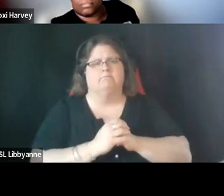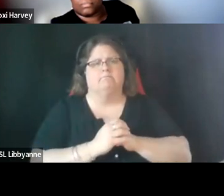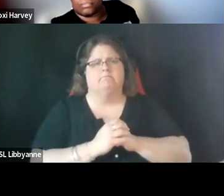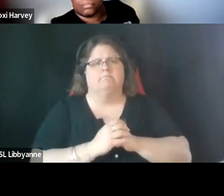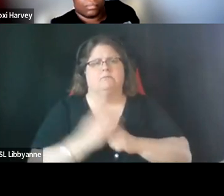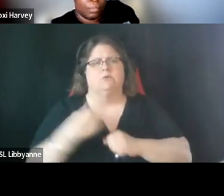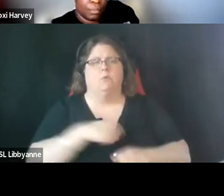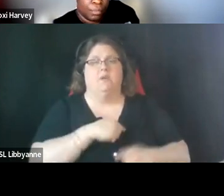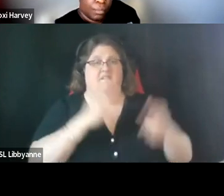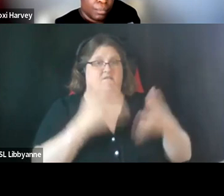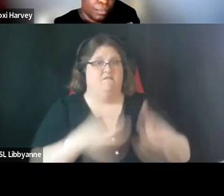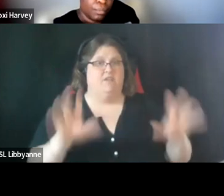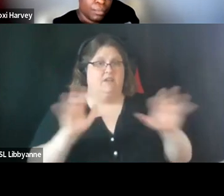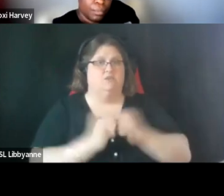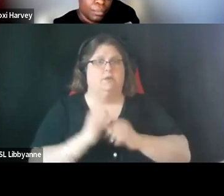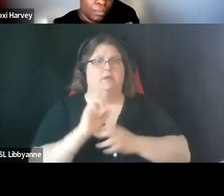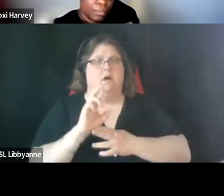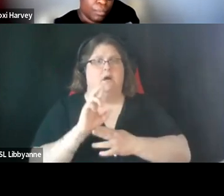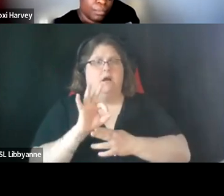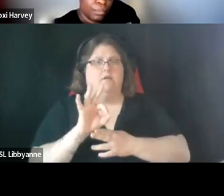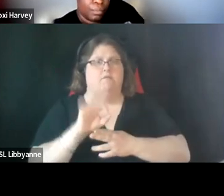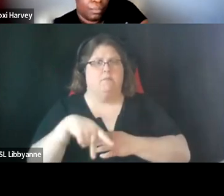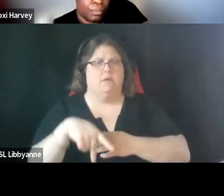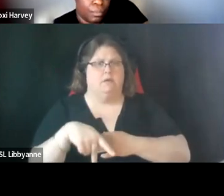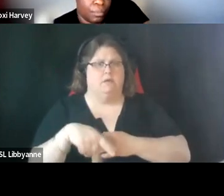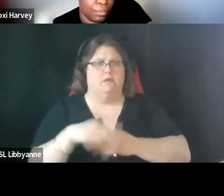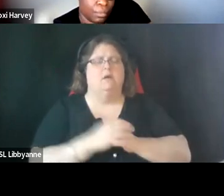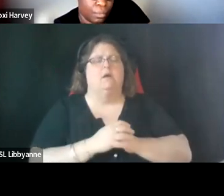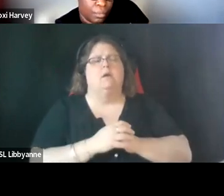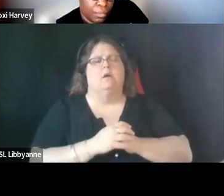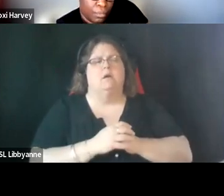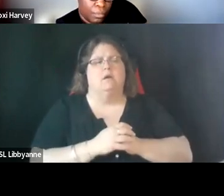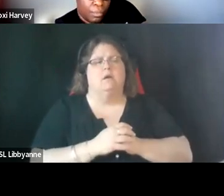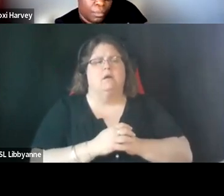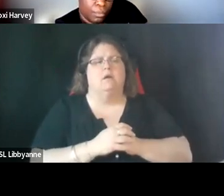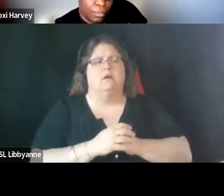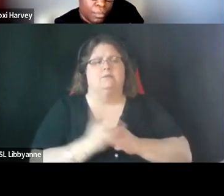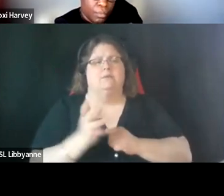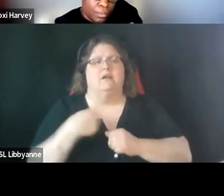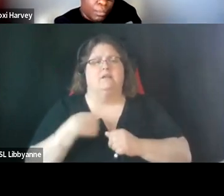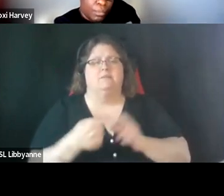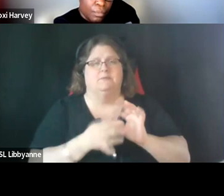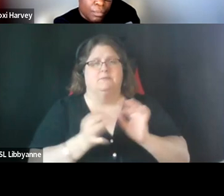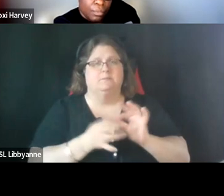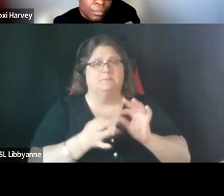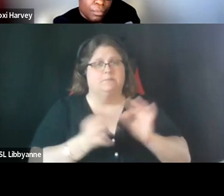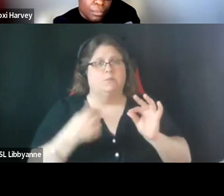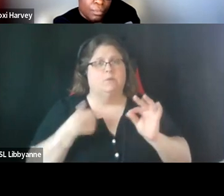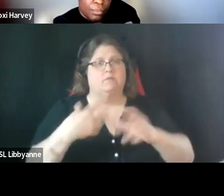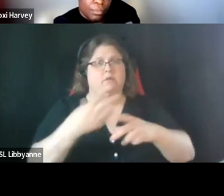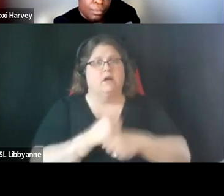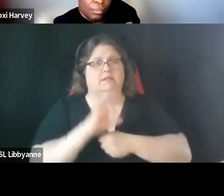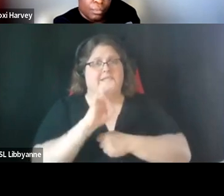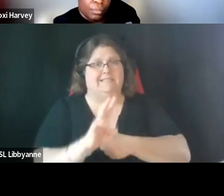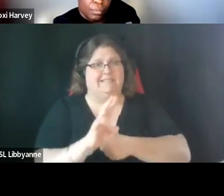rfp process and as what i've been told and let me get my notes here we have received seven responses to the